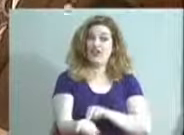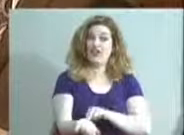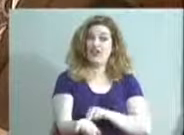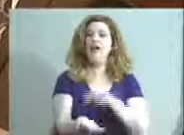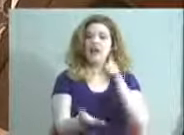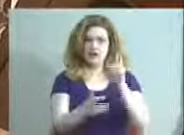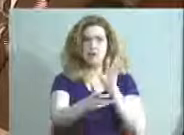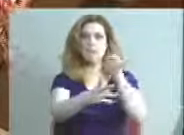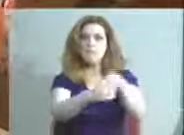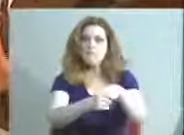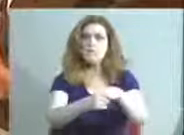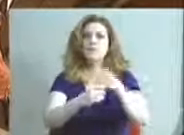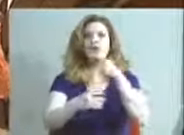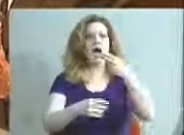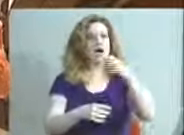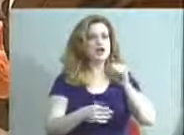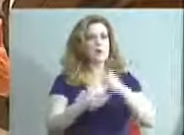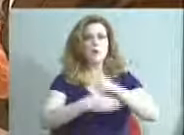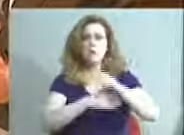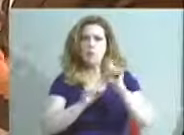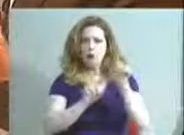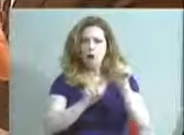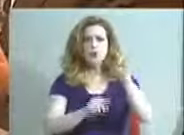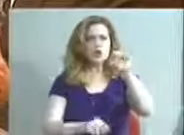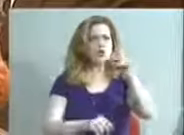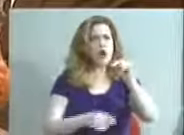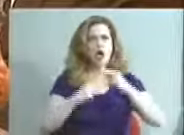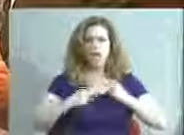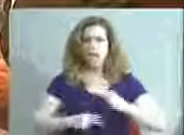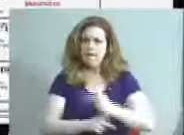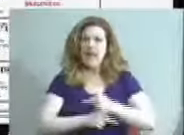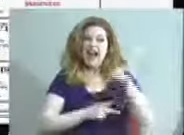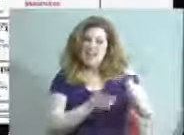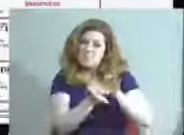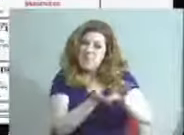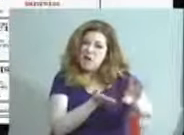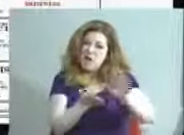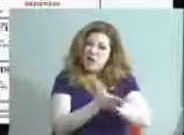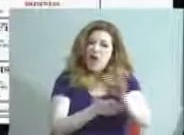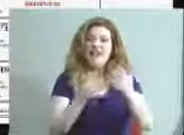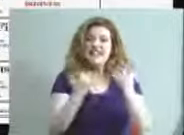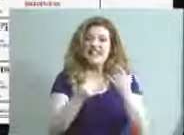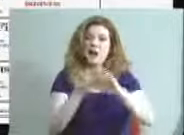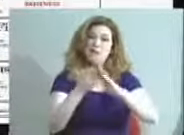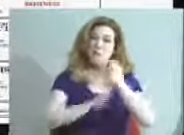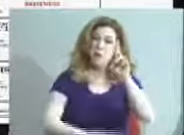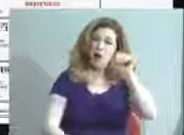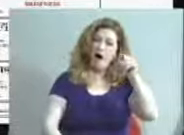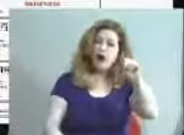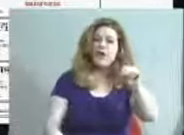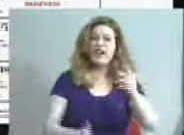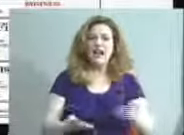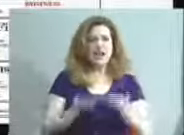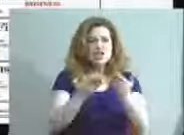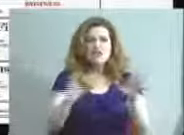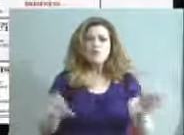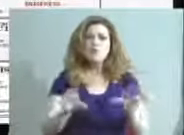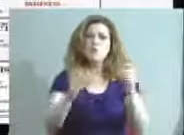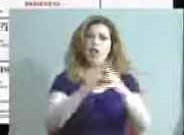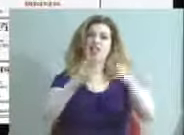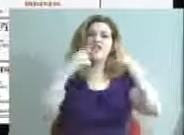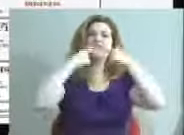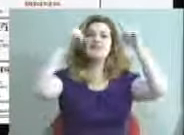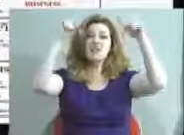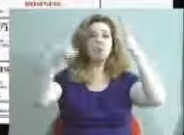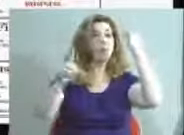of our high school program, went to Norton Healthcare. Norton helped pay for her college. She's now an RN, and she attributes a lot of that success to